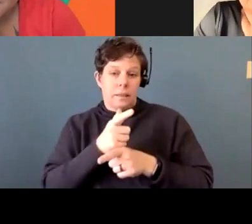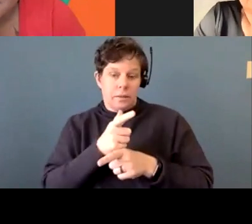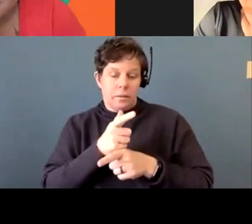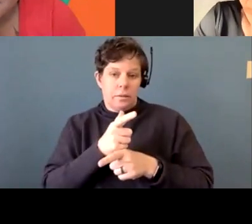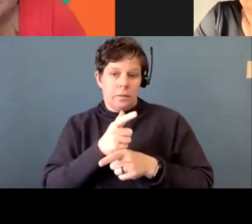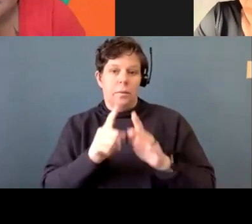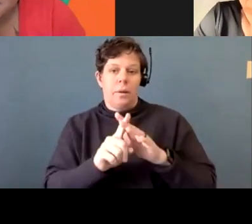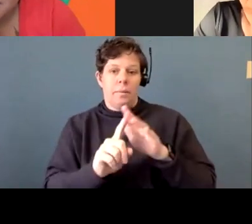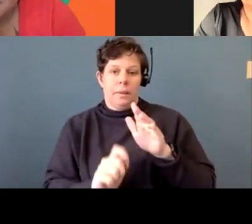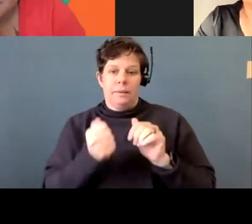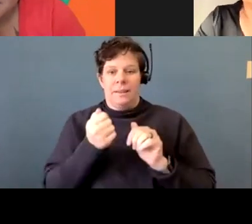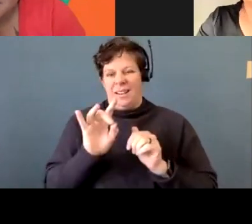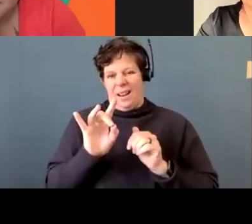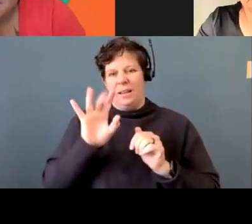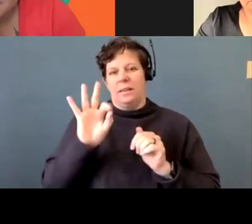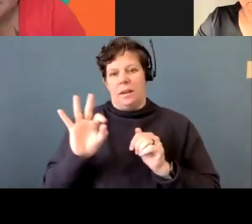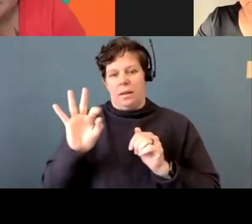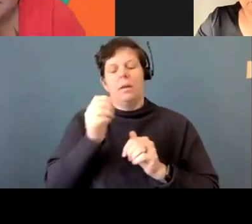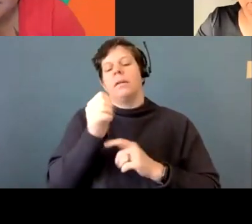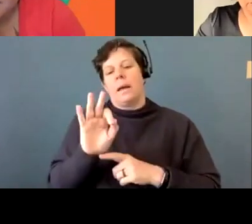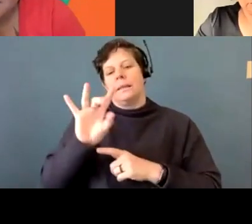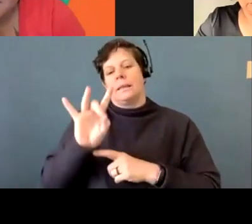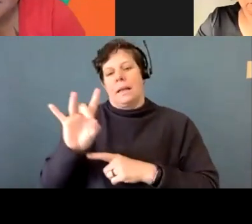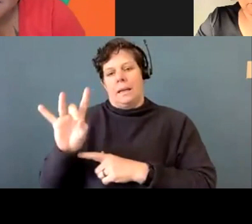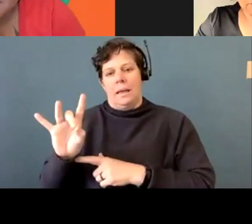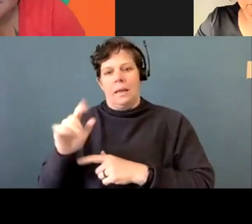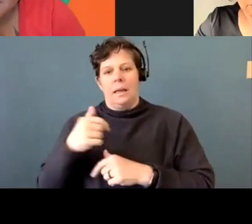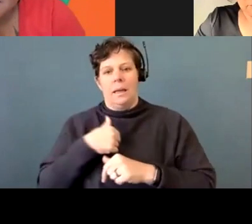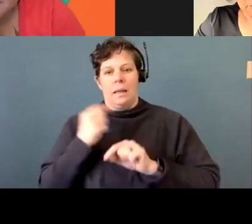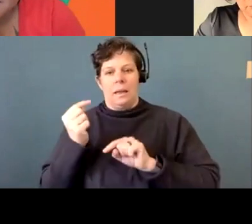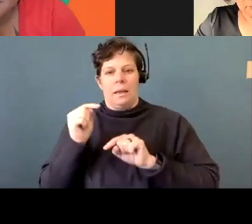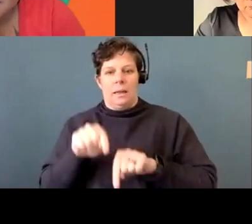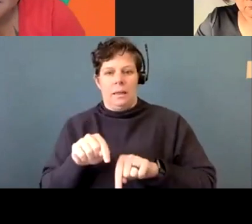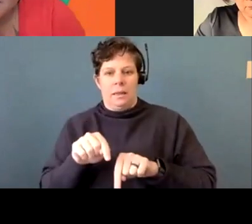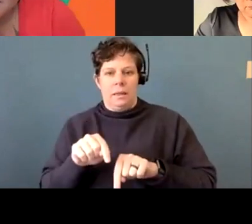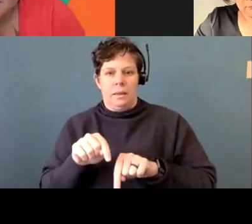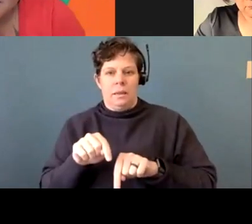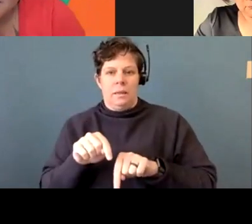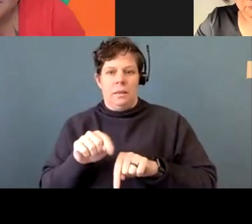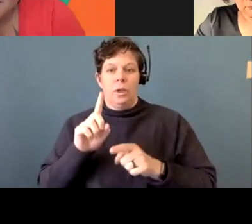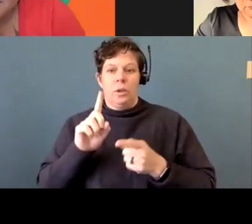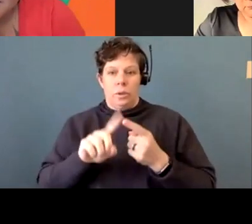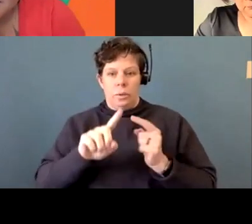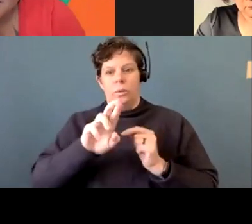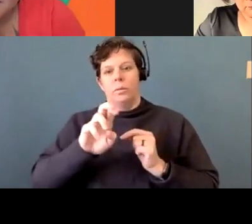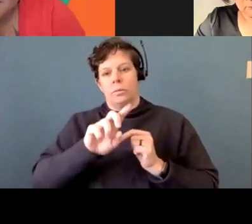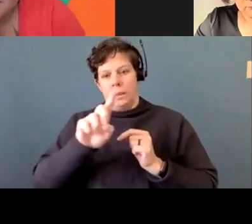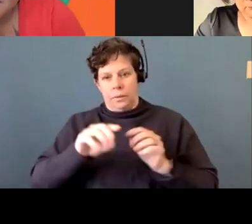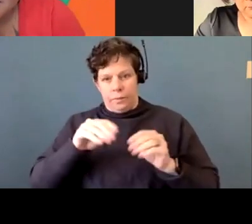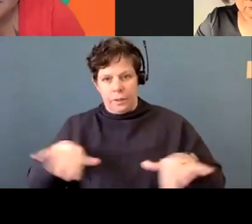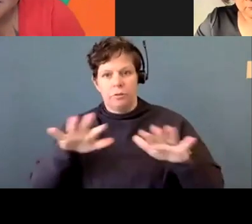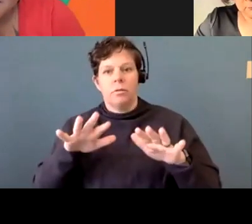in 1988. And I came here, um, to the reservation and of course